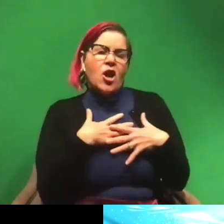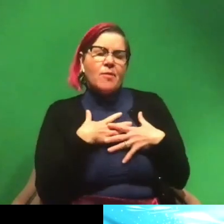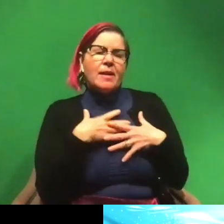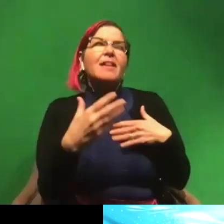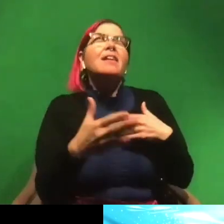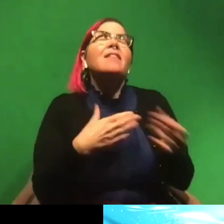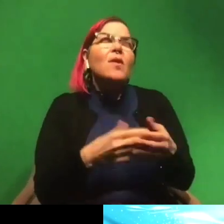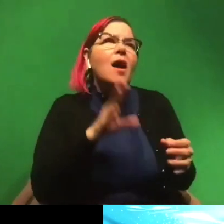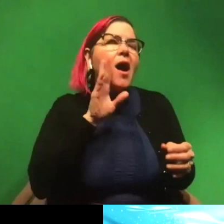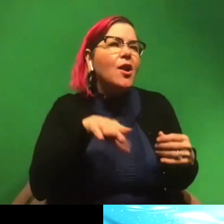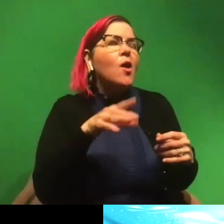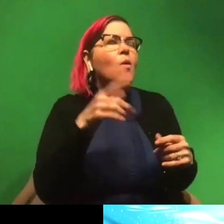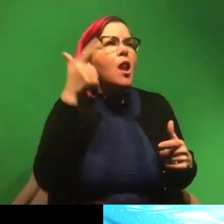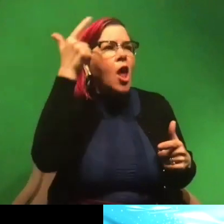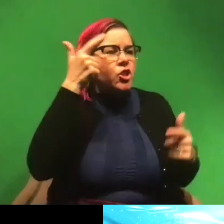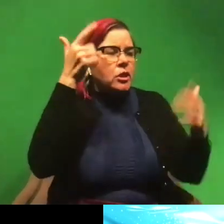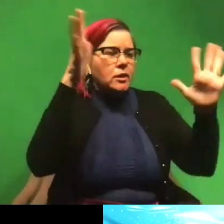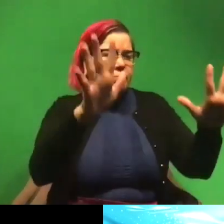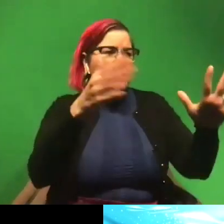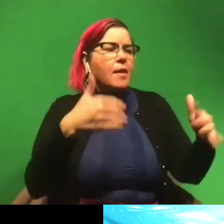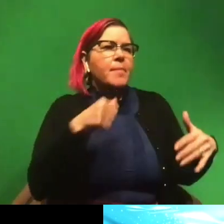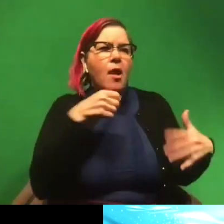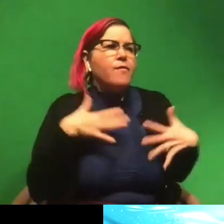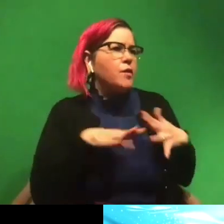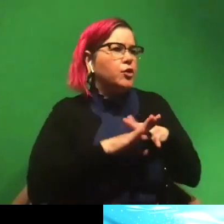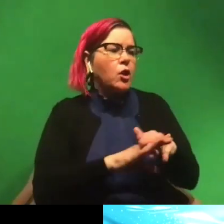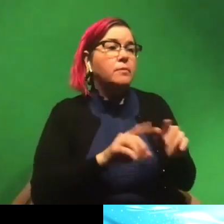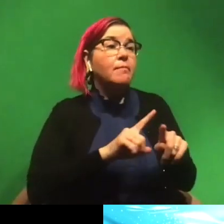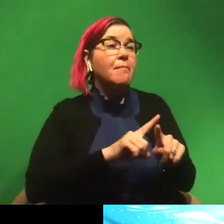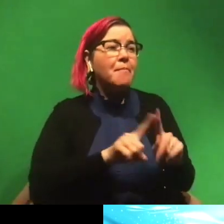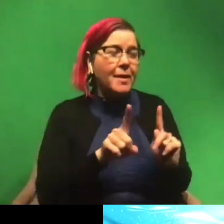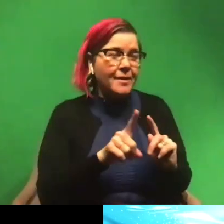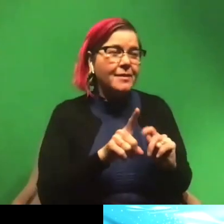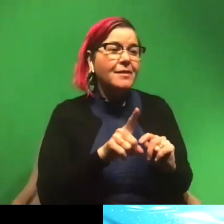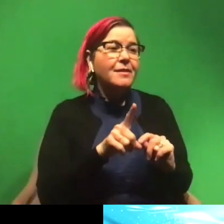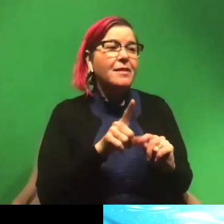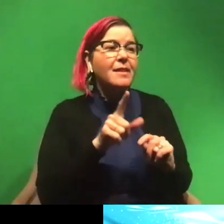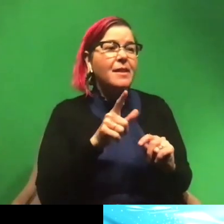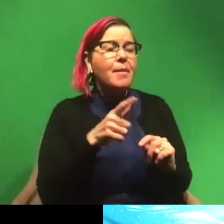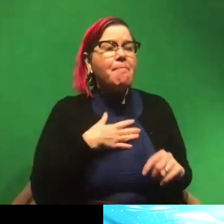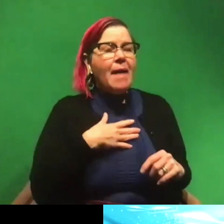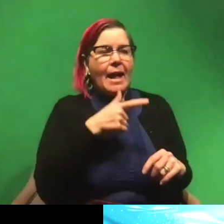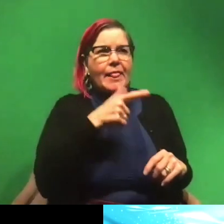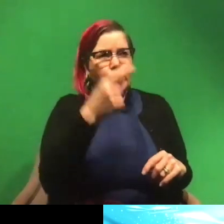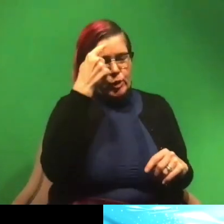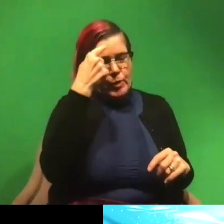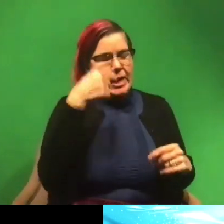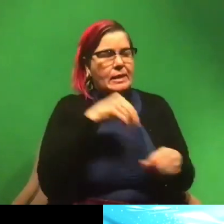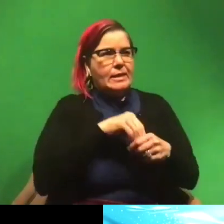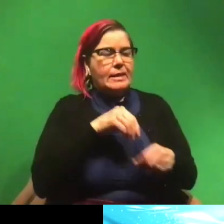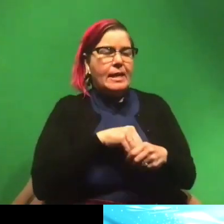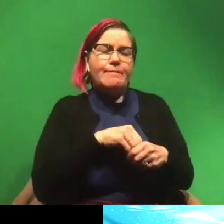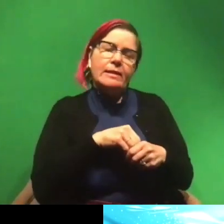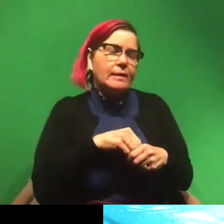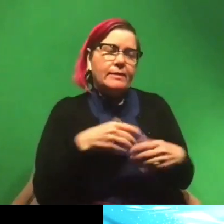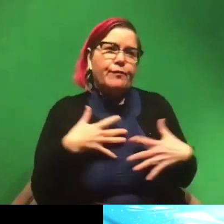know, like logically, I know I'm not afraid of sharks, but, uh, the lizard brain within me is a little bit afraid of sharks. Um,